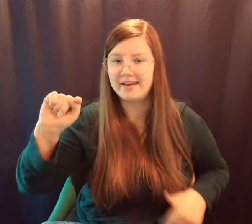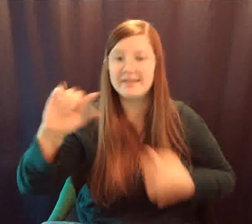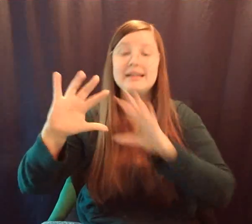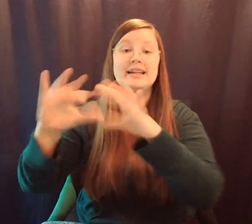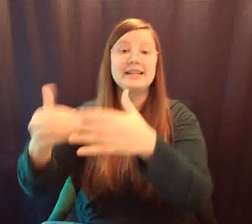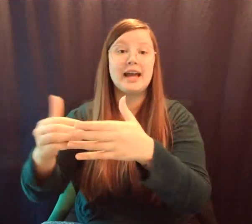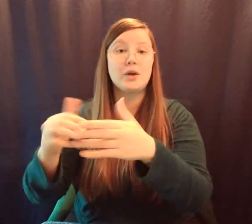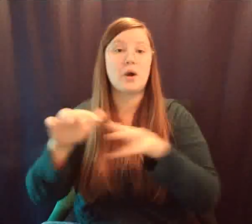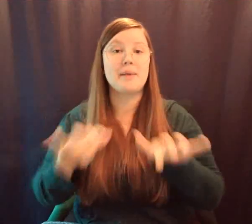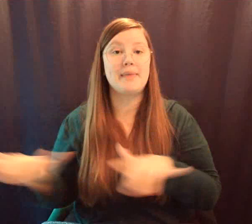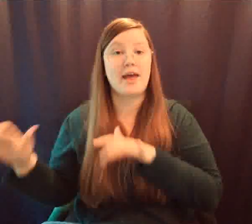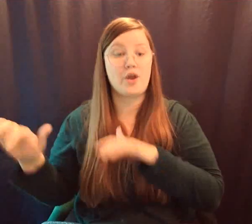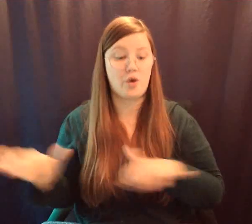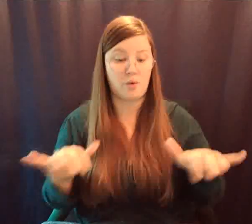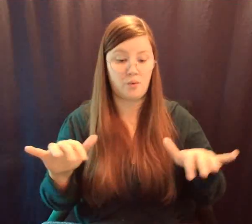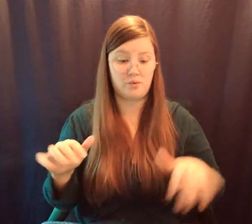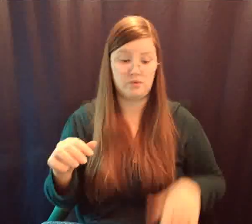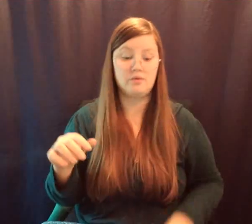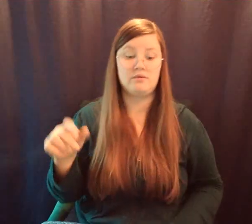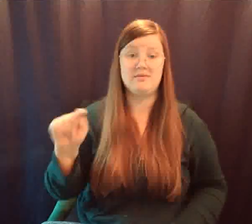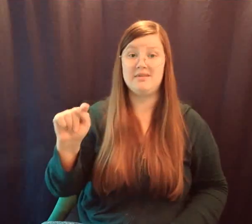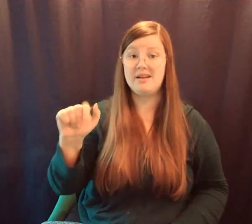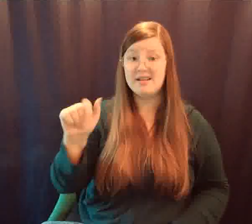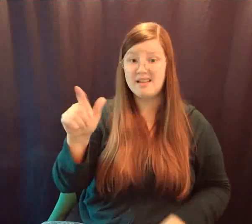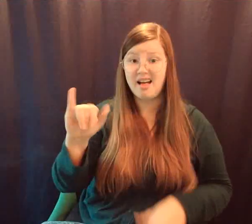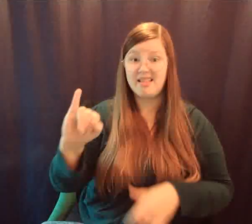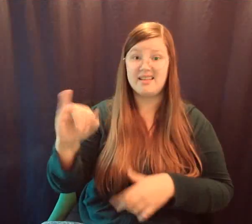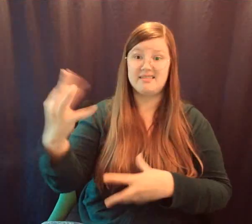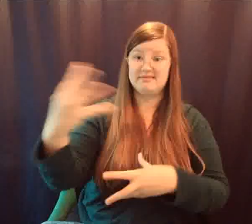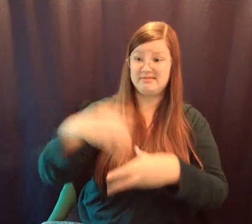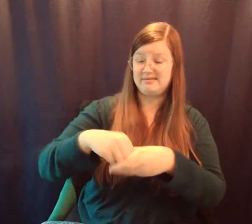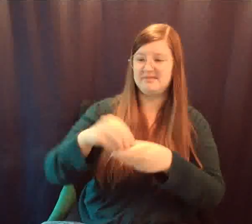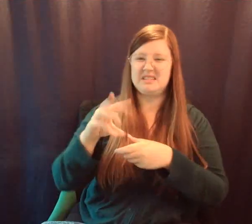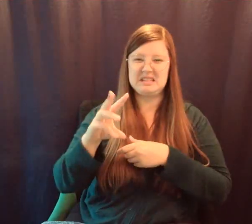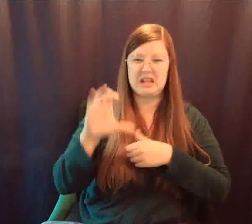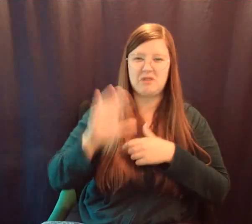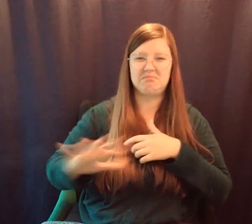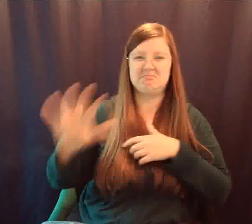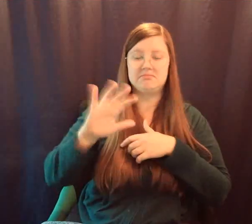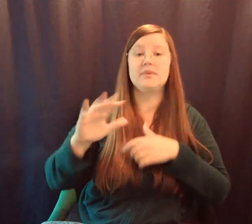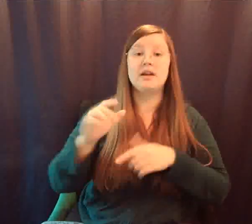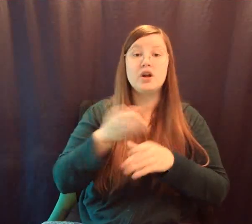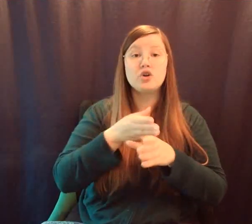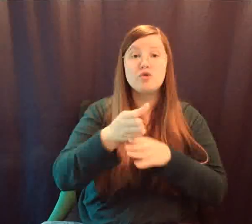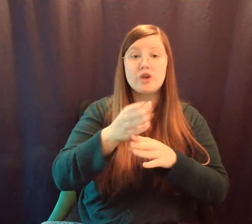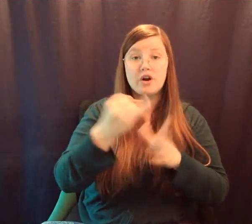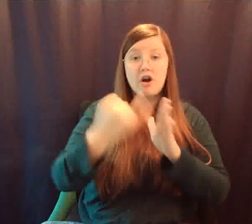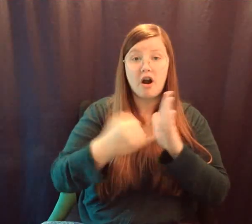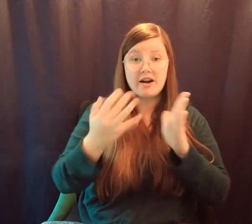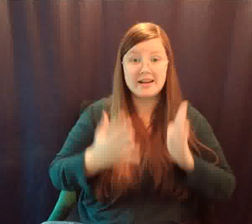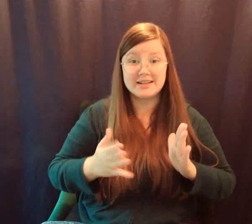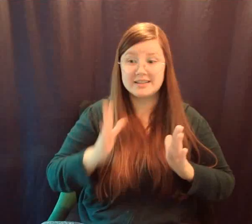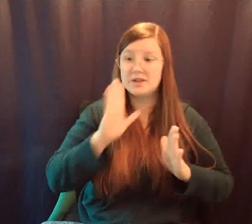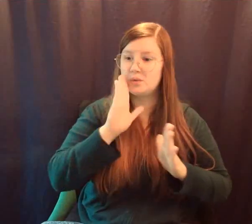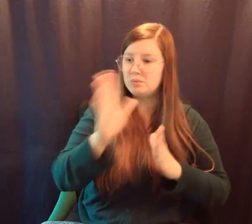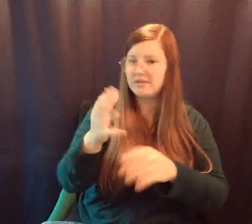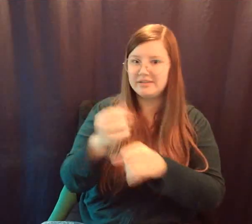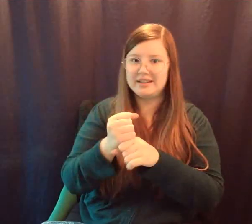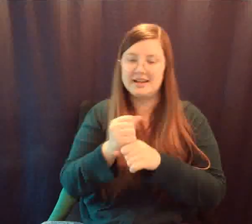Tali Kamani is among 659 early career artists from across the nation that will receive unparalleled creative and